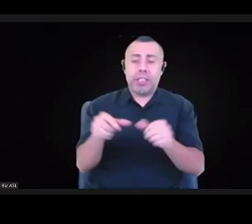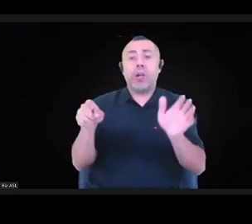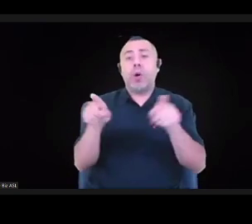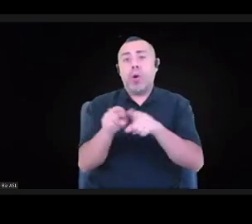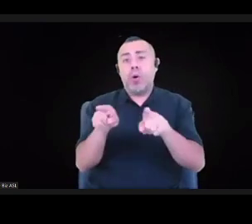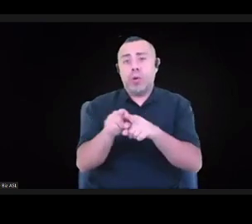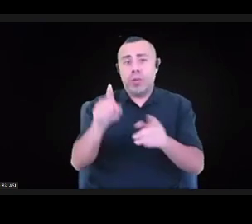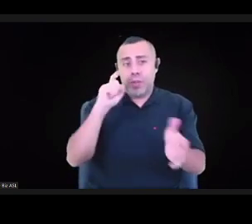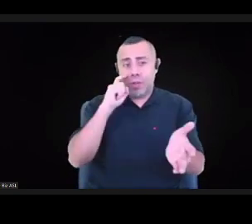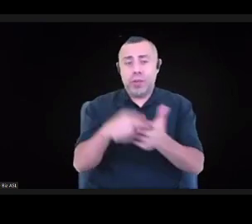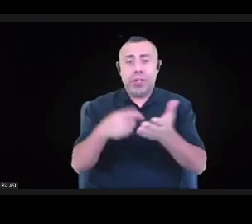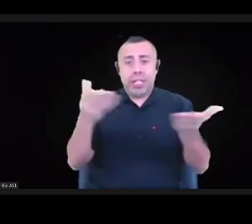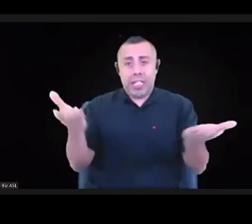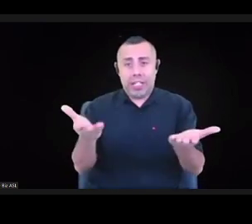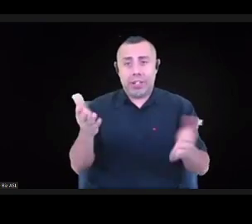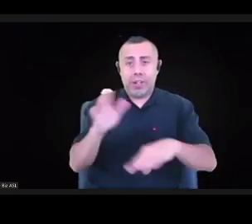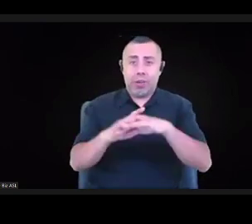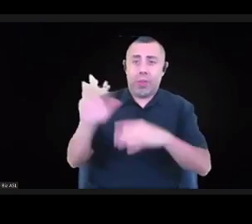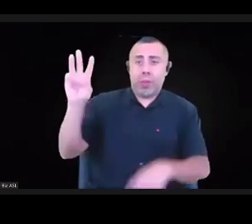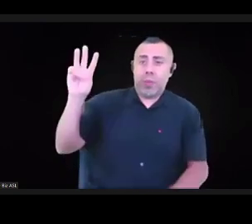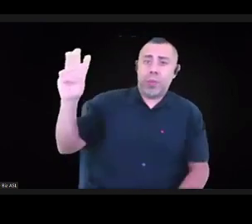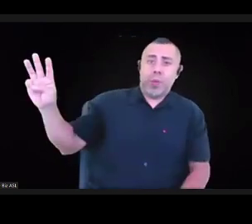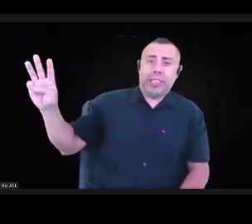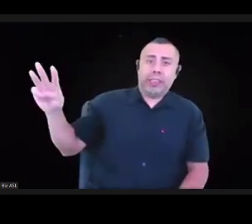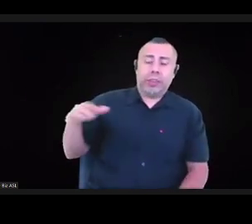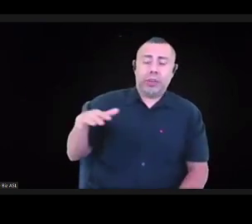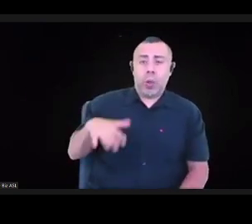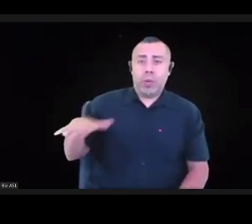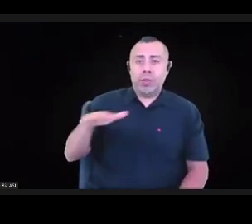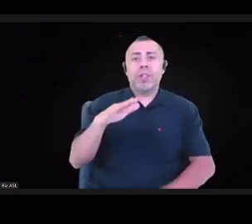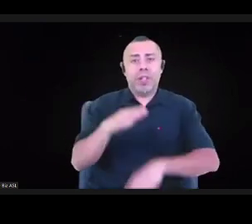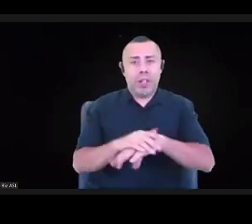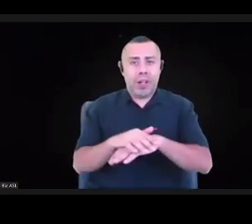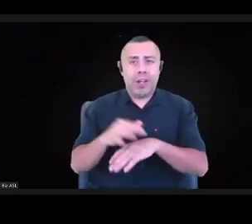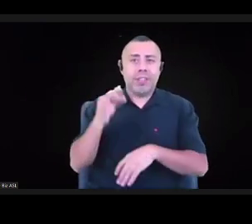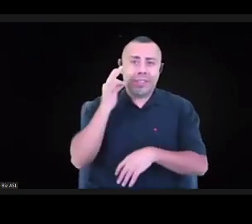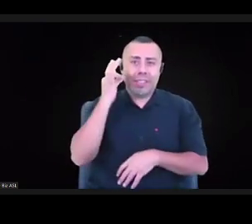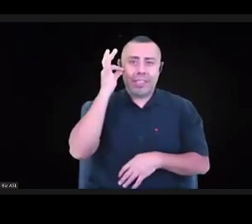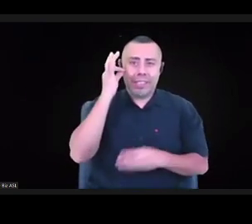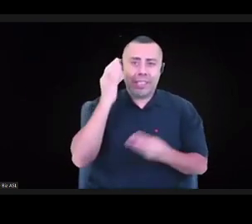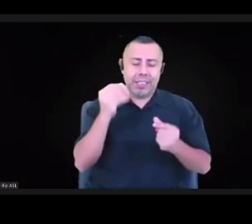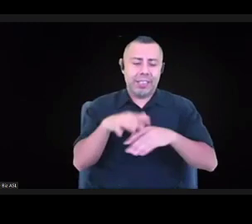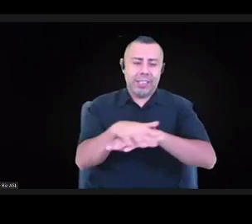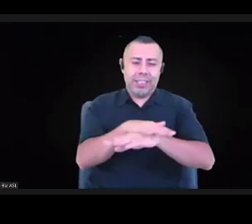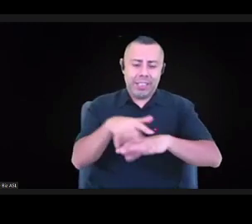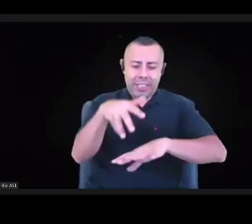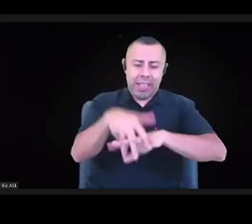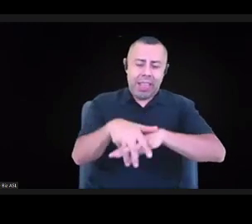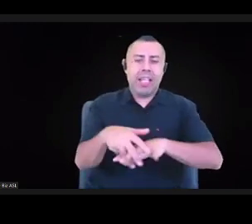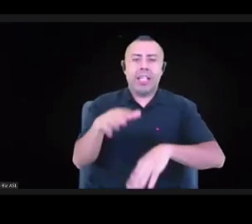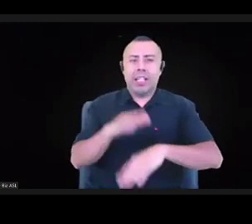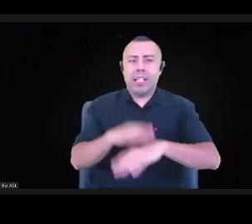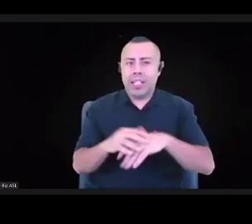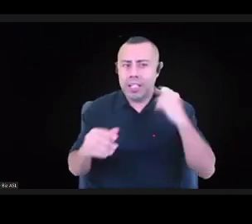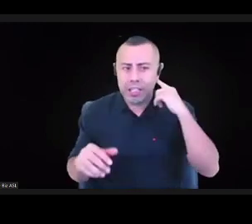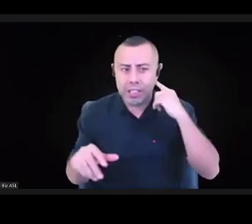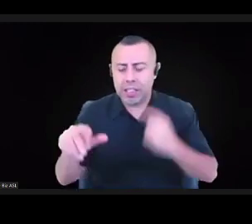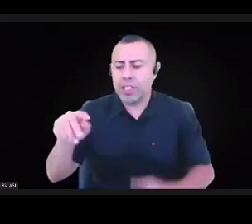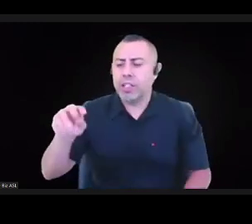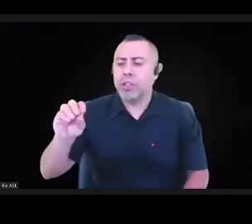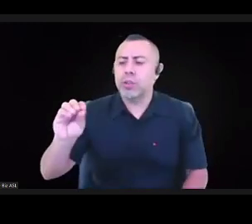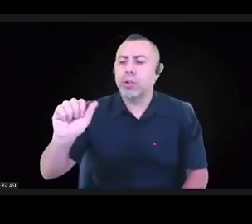are on indigenous land. In Seattle, we're on the traditional territories of the Coast Salish people, still unceded territory,